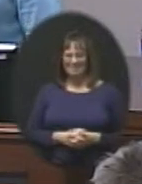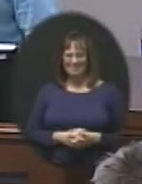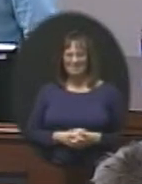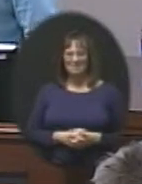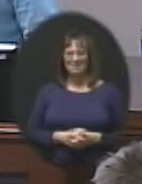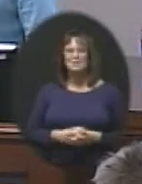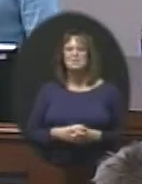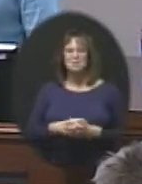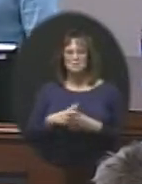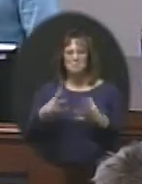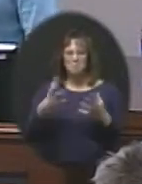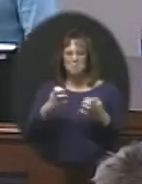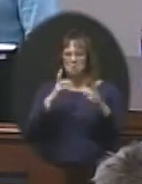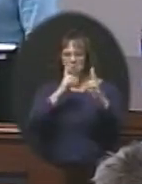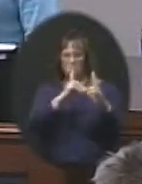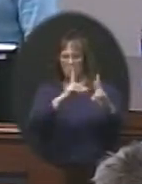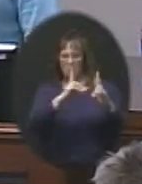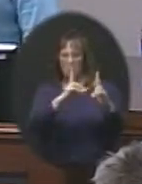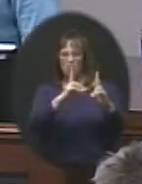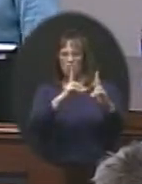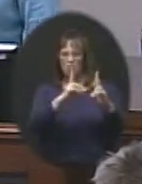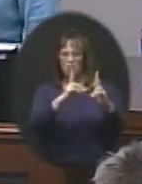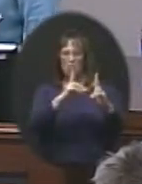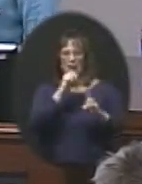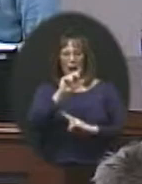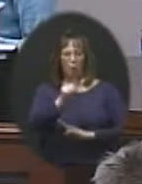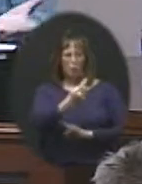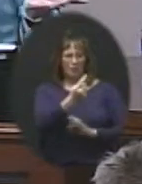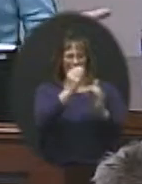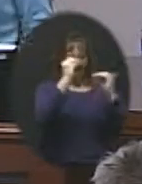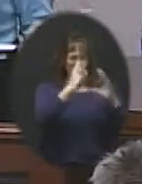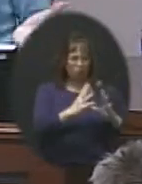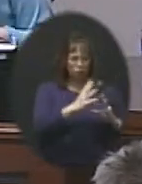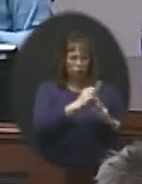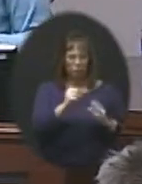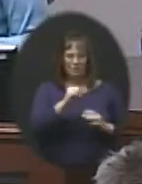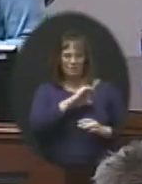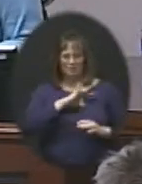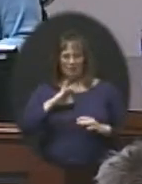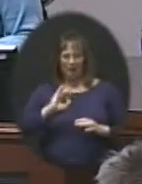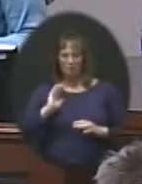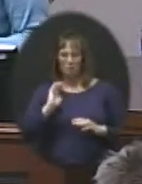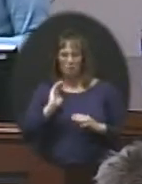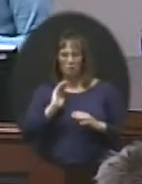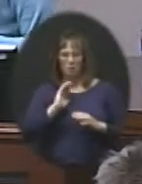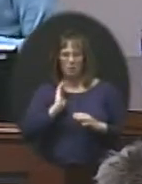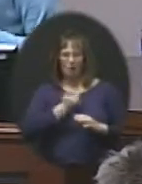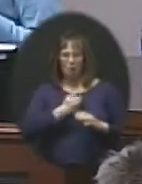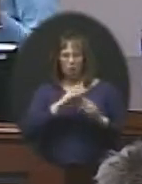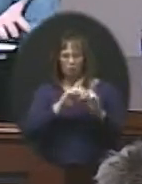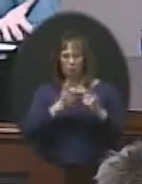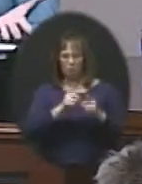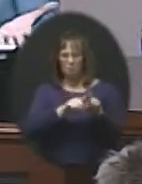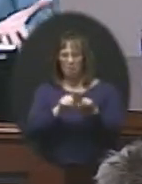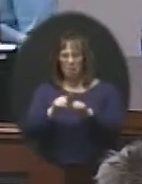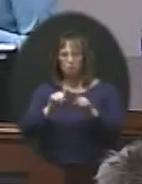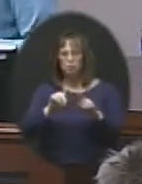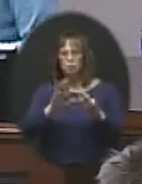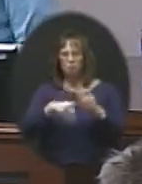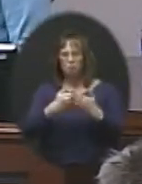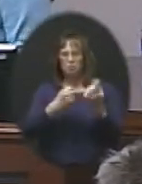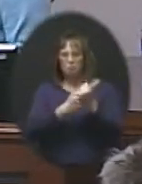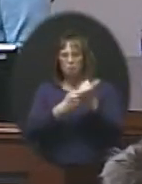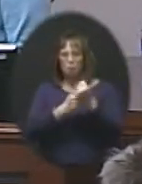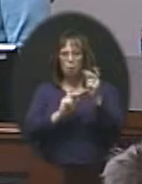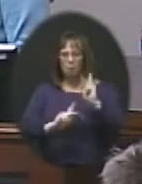But we do wish to honor not only the teachers and the administrators in our district, but also all the support people